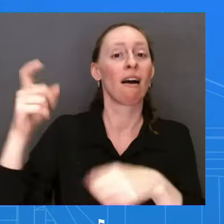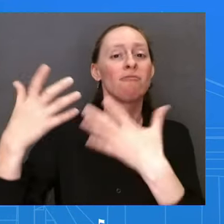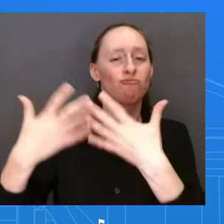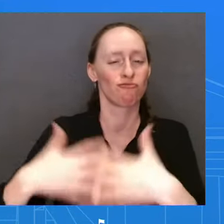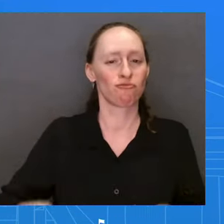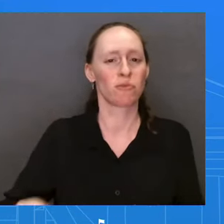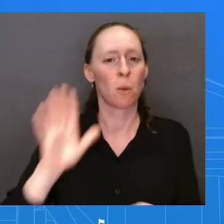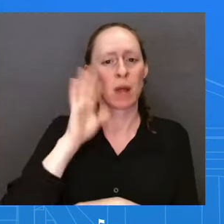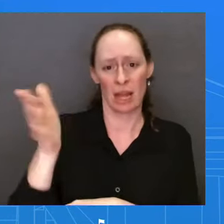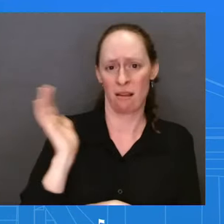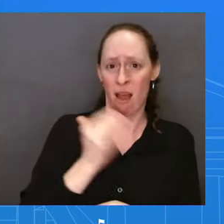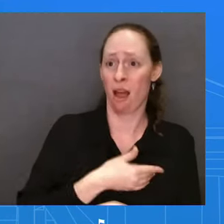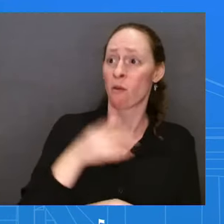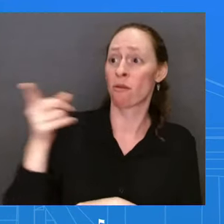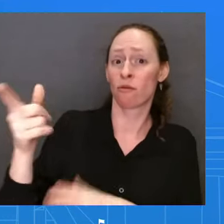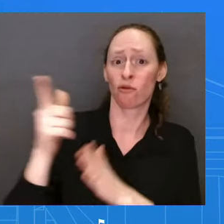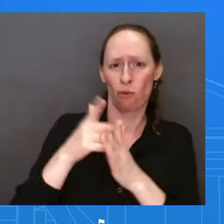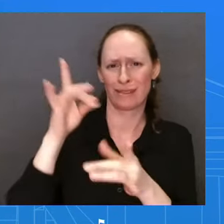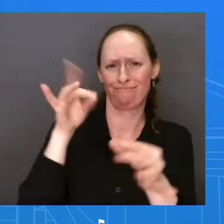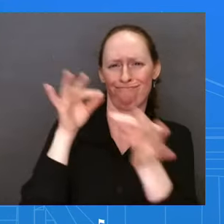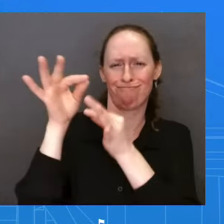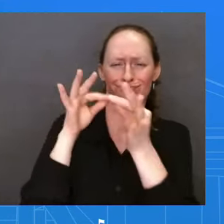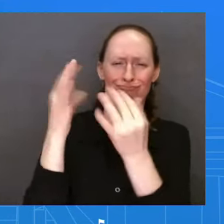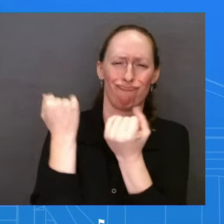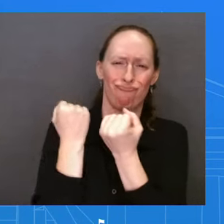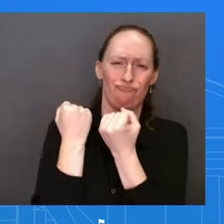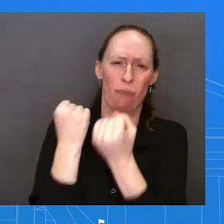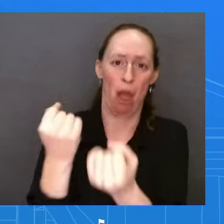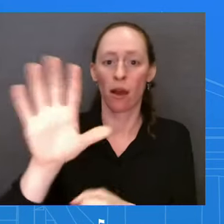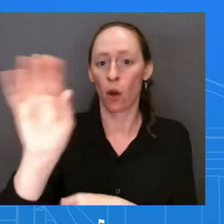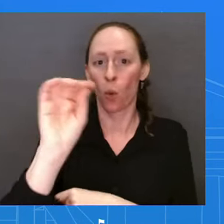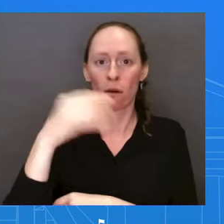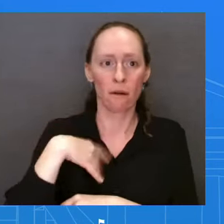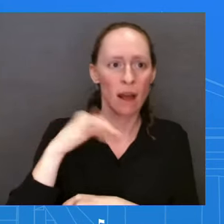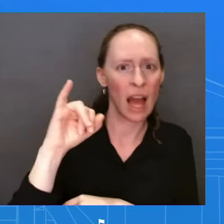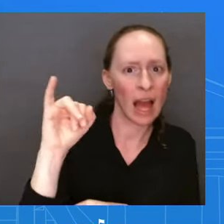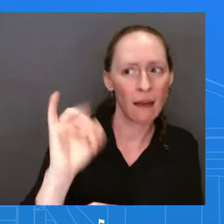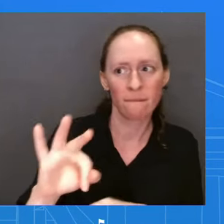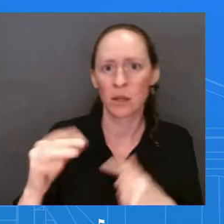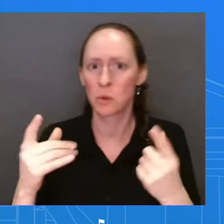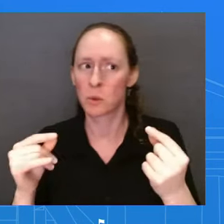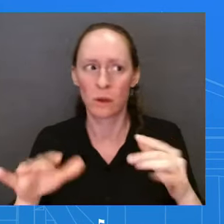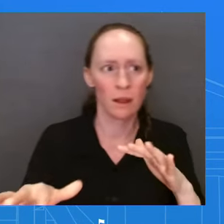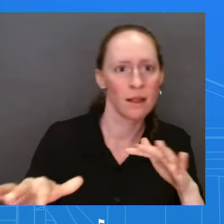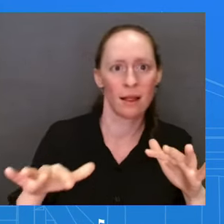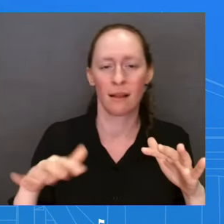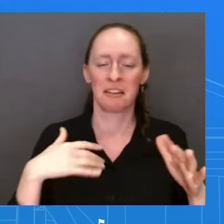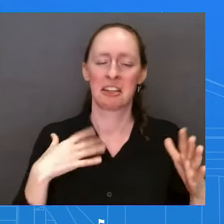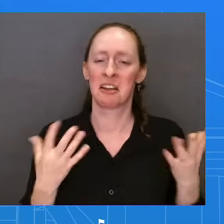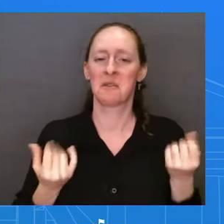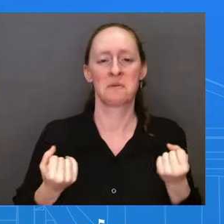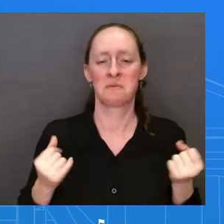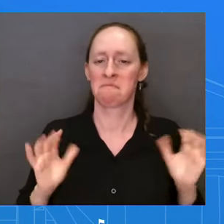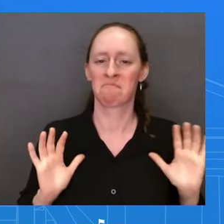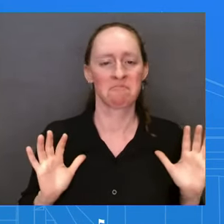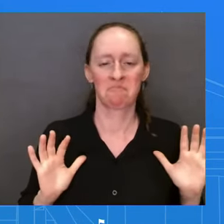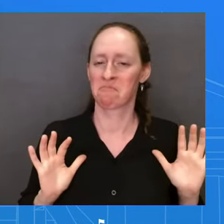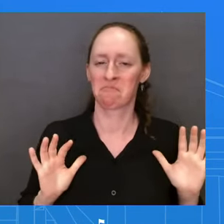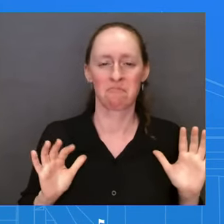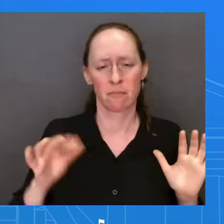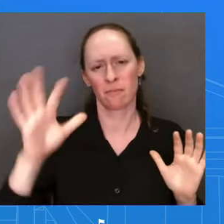of what the Supreme Court's outcome is here. But let's also be clear about the stakes. The whole reason the President